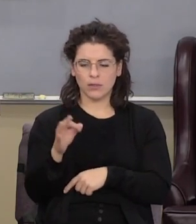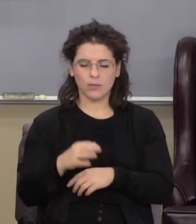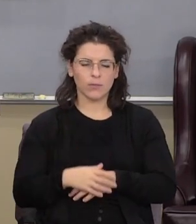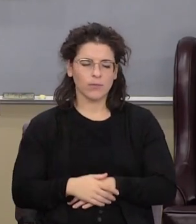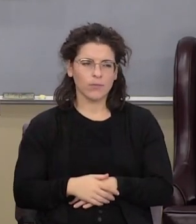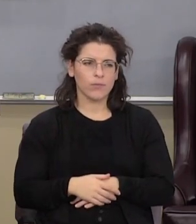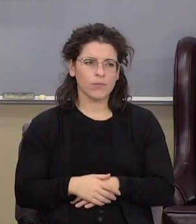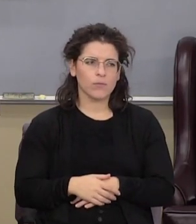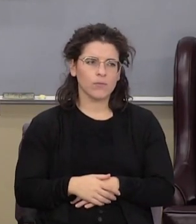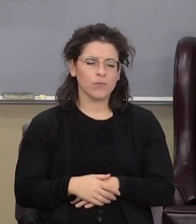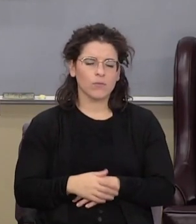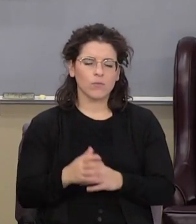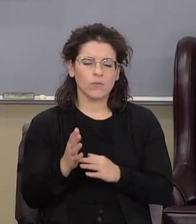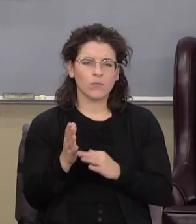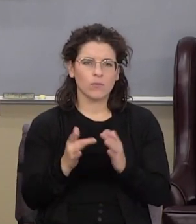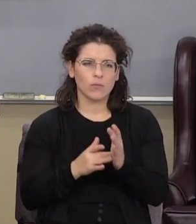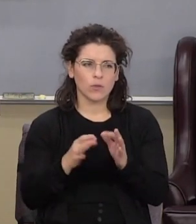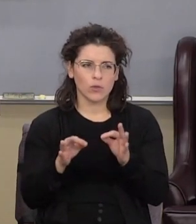Jesus tells them a parable